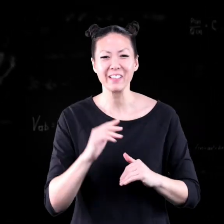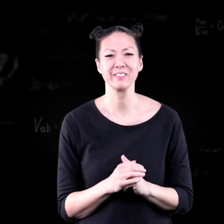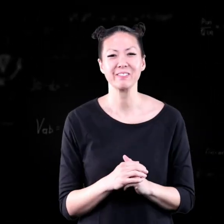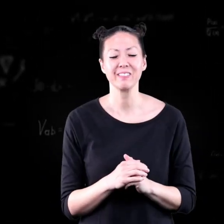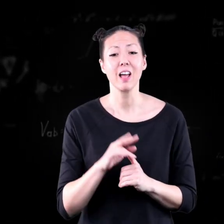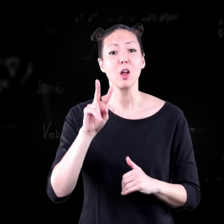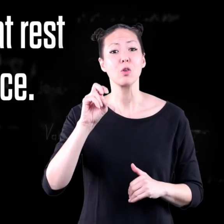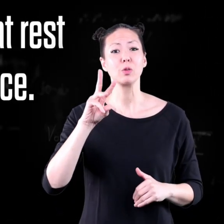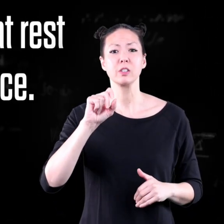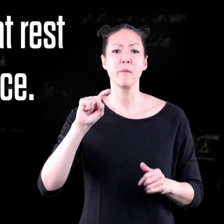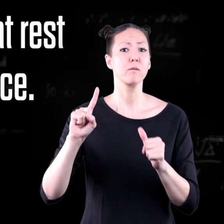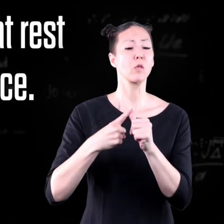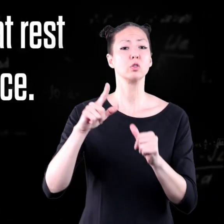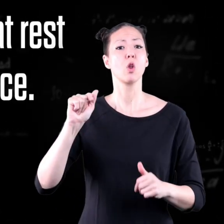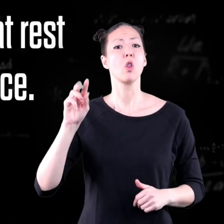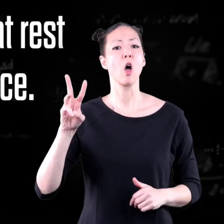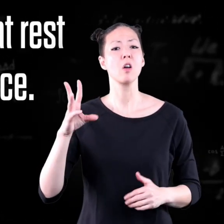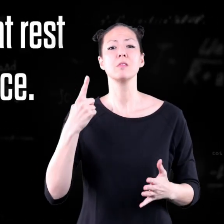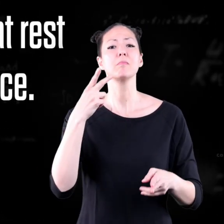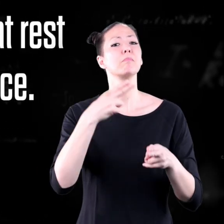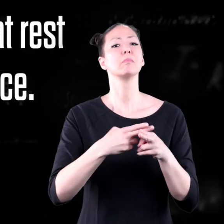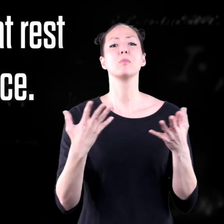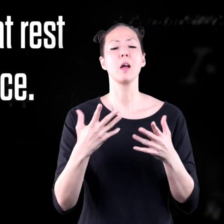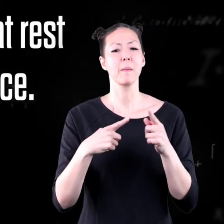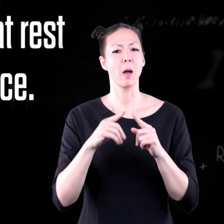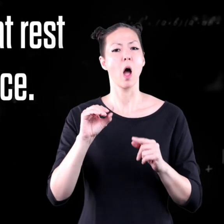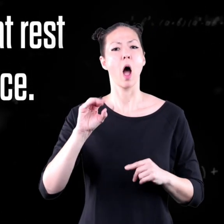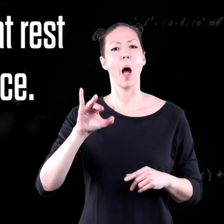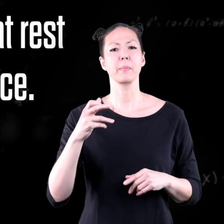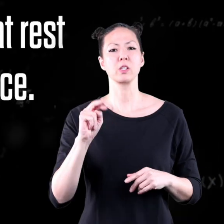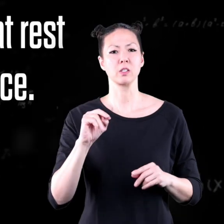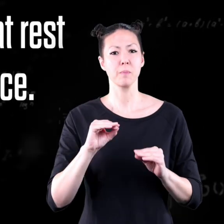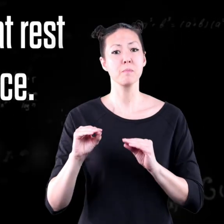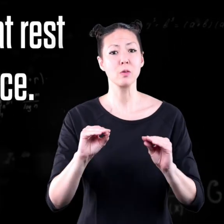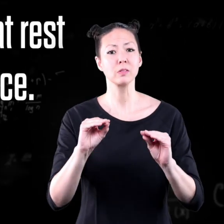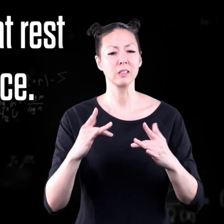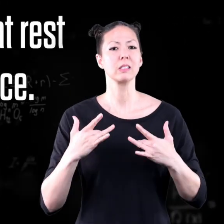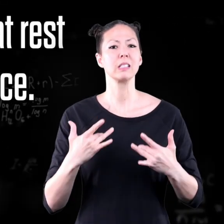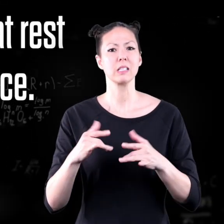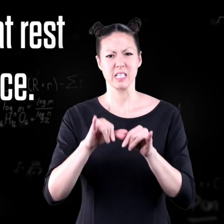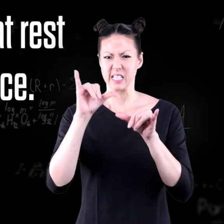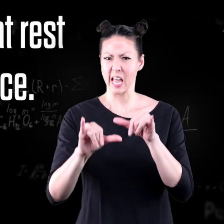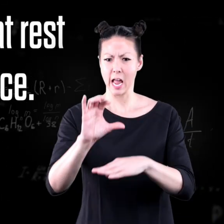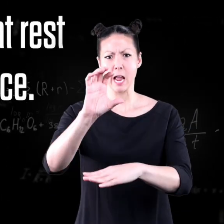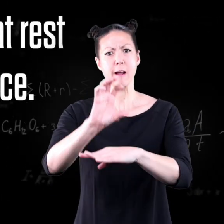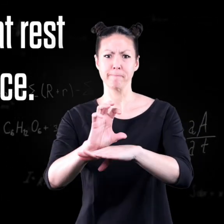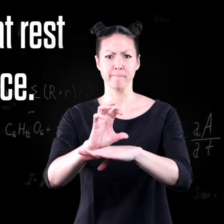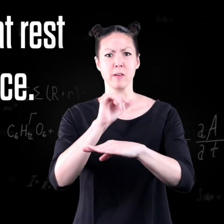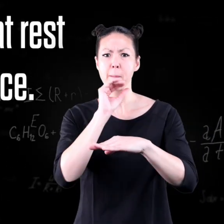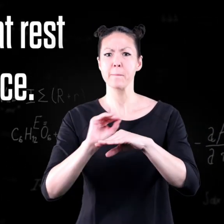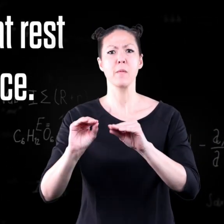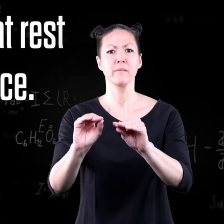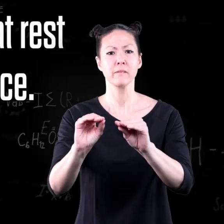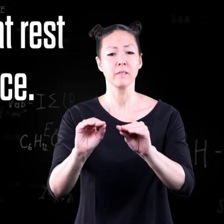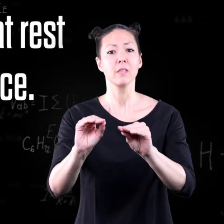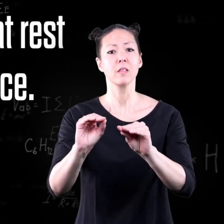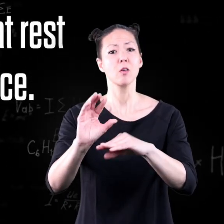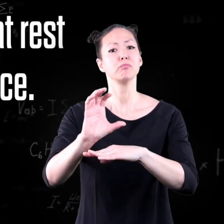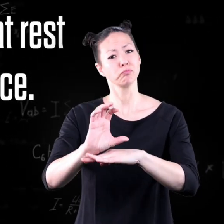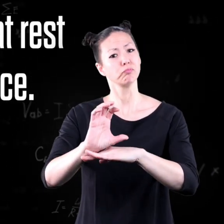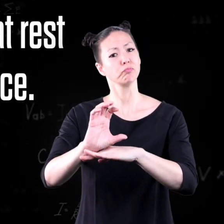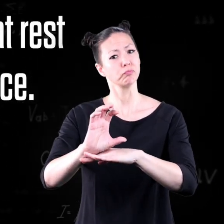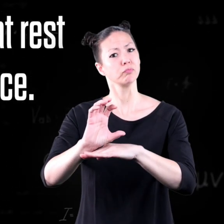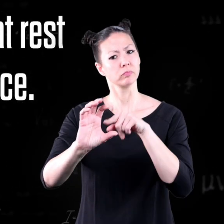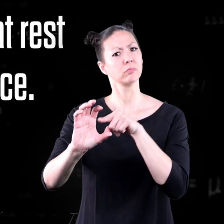Newton's first law says that an object in motion tends to stay in motion, while an object at rest